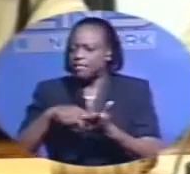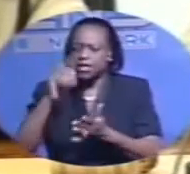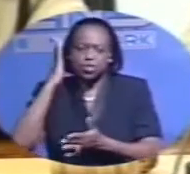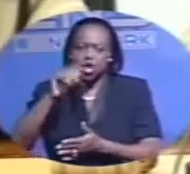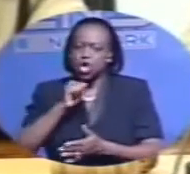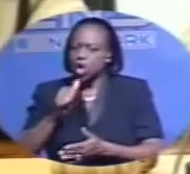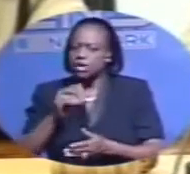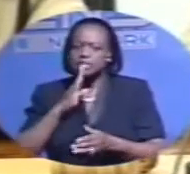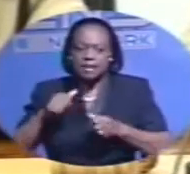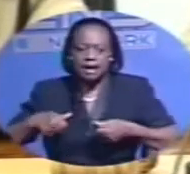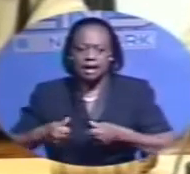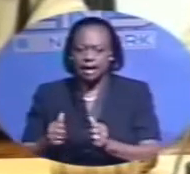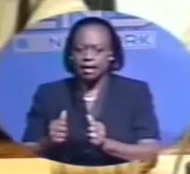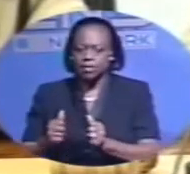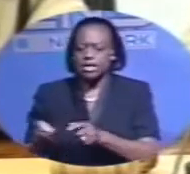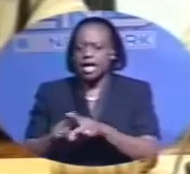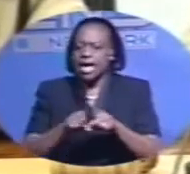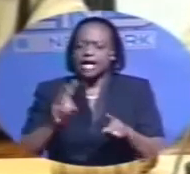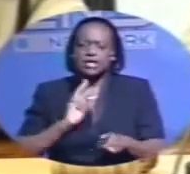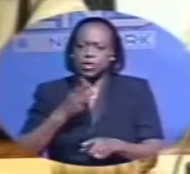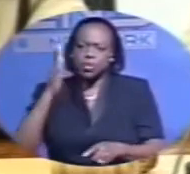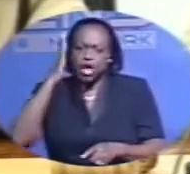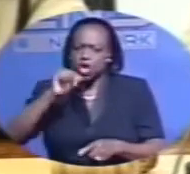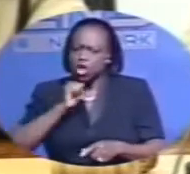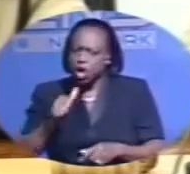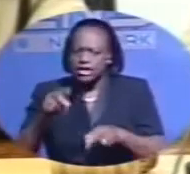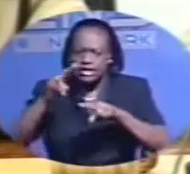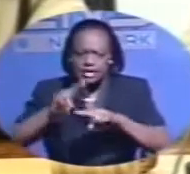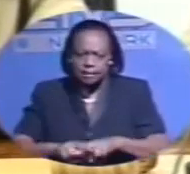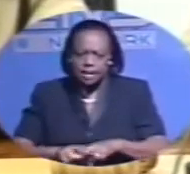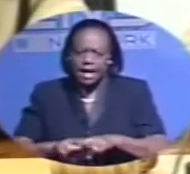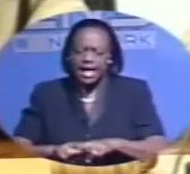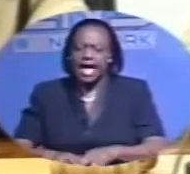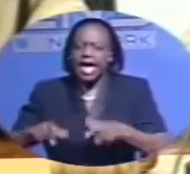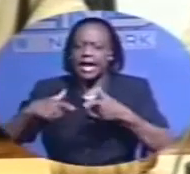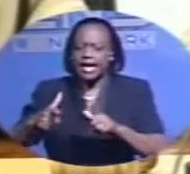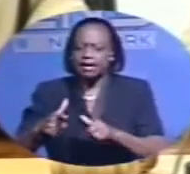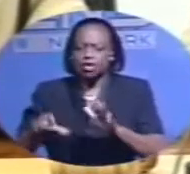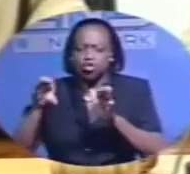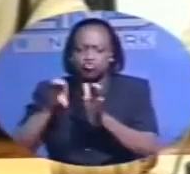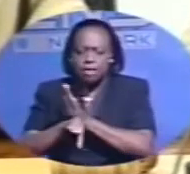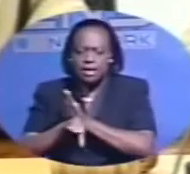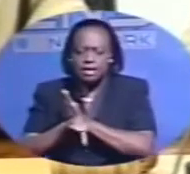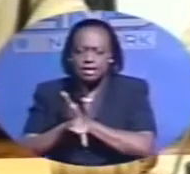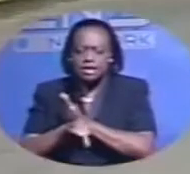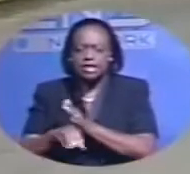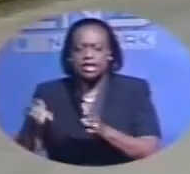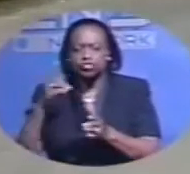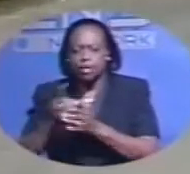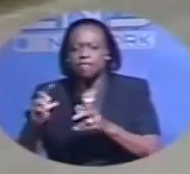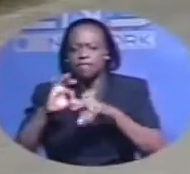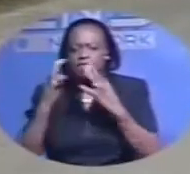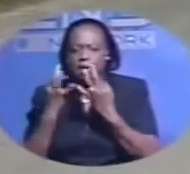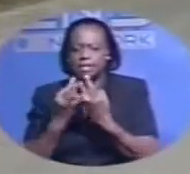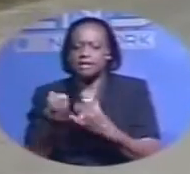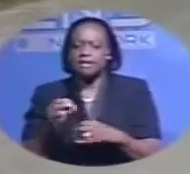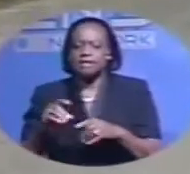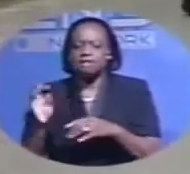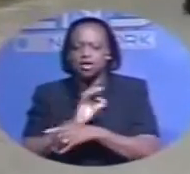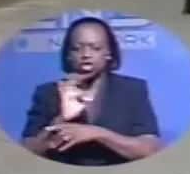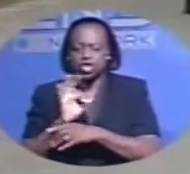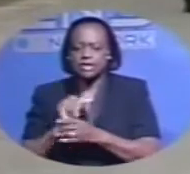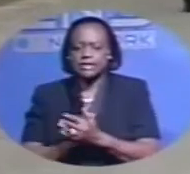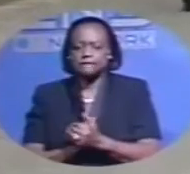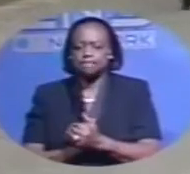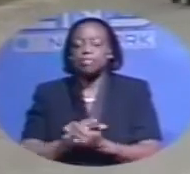allowed, as we will not sit by and let criminals disrupt the family setting. Now, despite this unfortunate